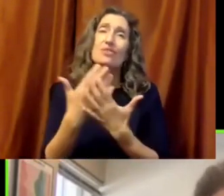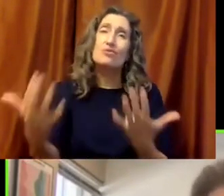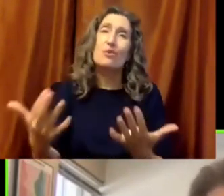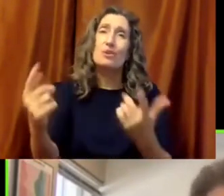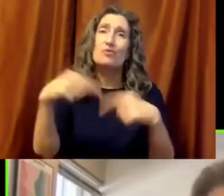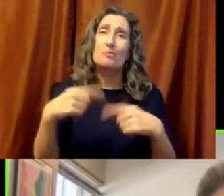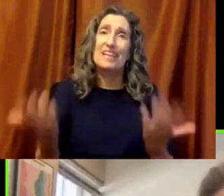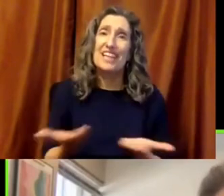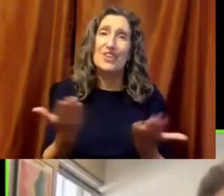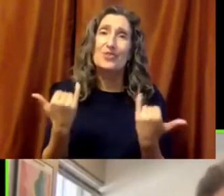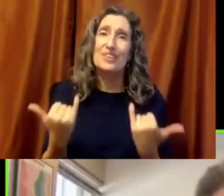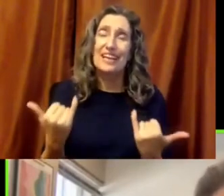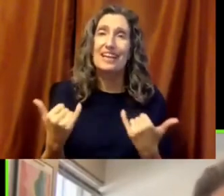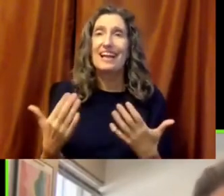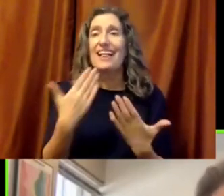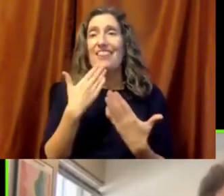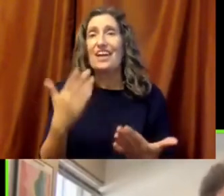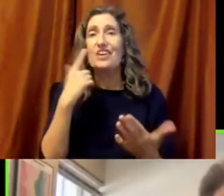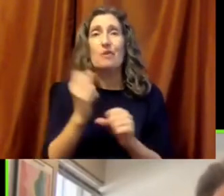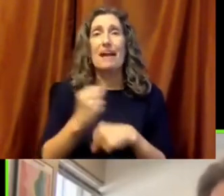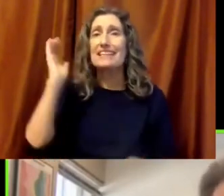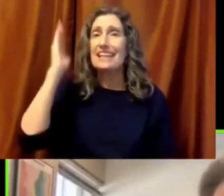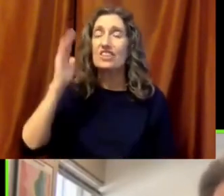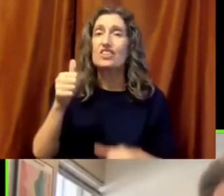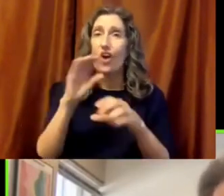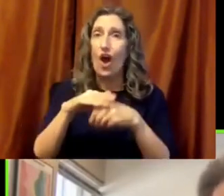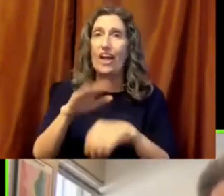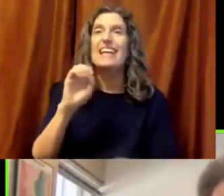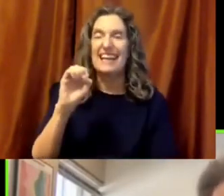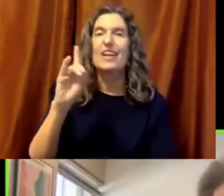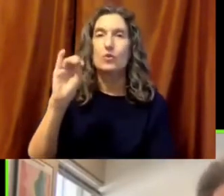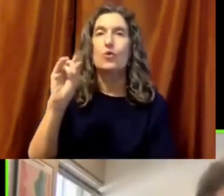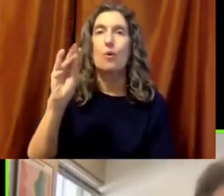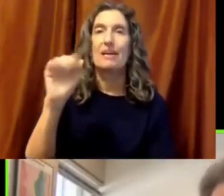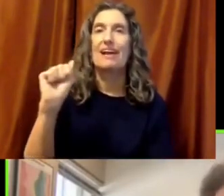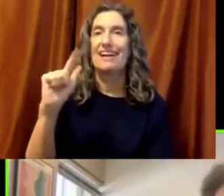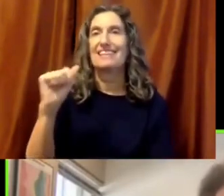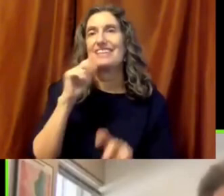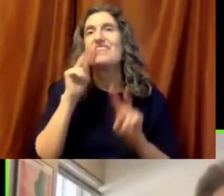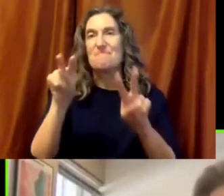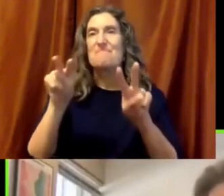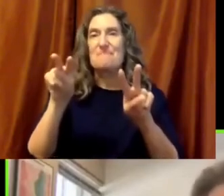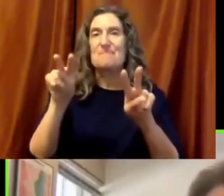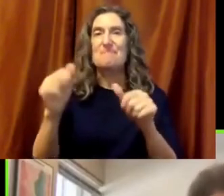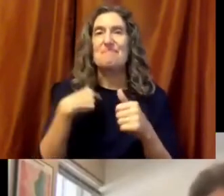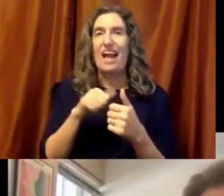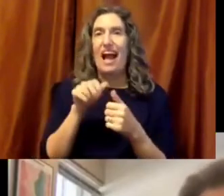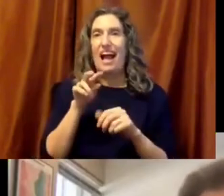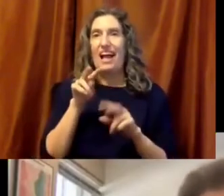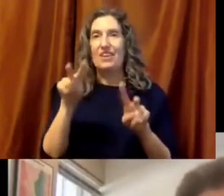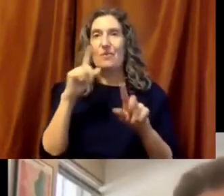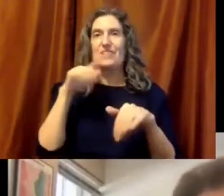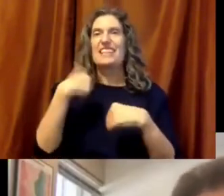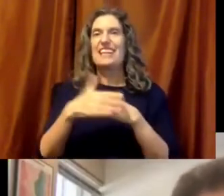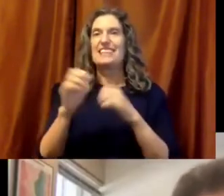you so much for being with us here today. Thank you for making all those Edutopia tapes, people should go watch those. And